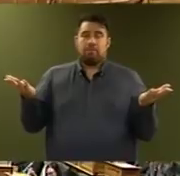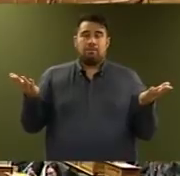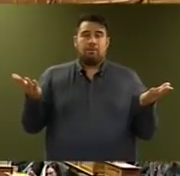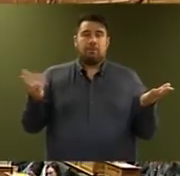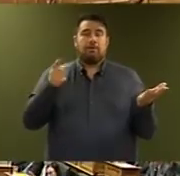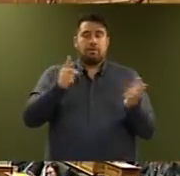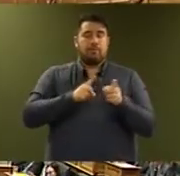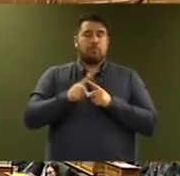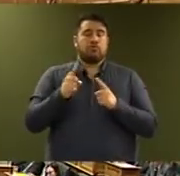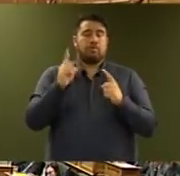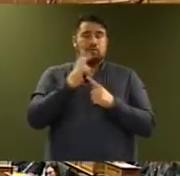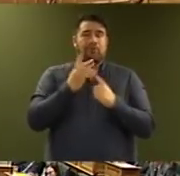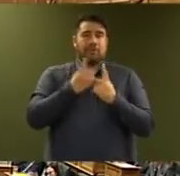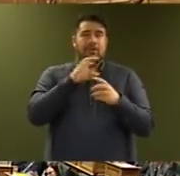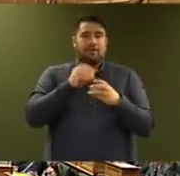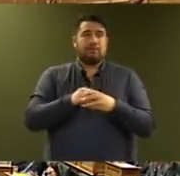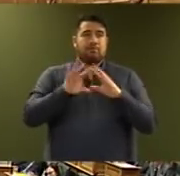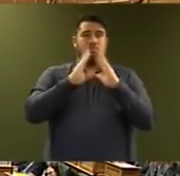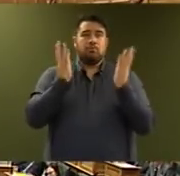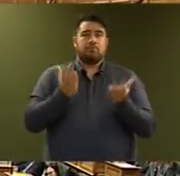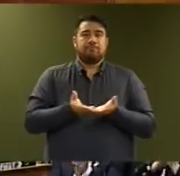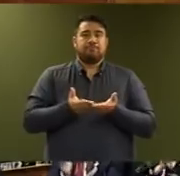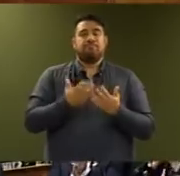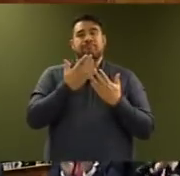katoa. Well done!